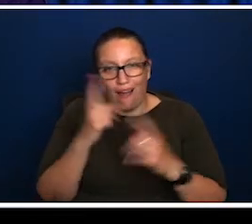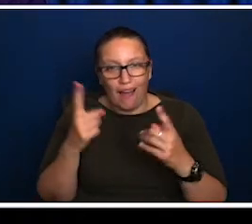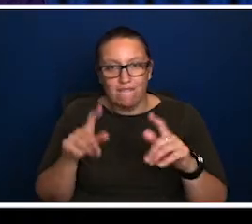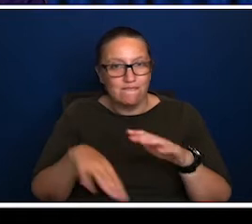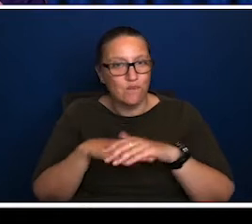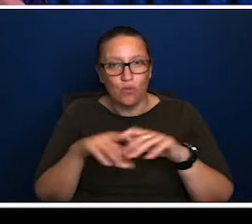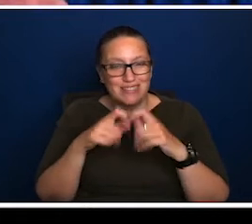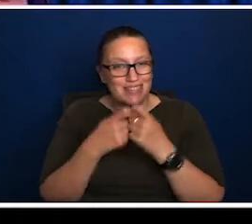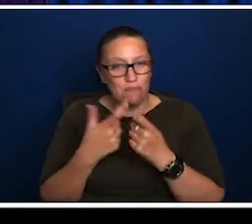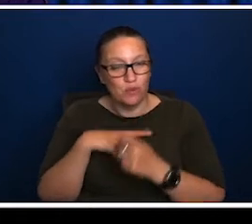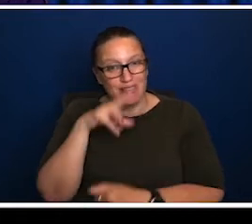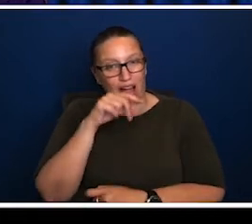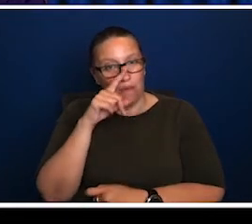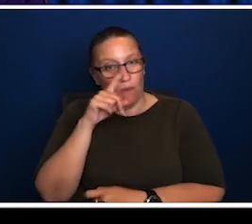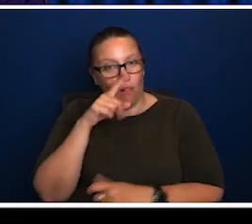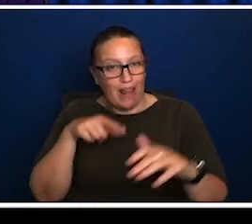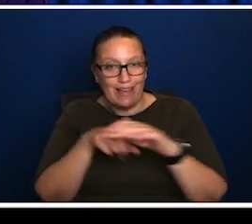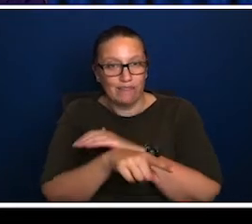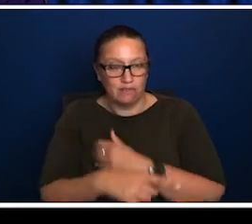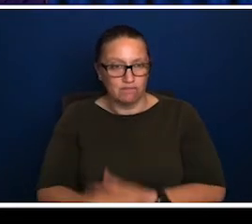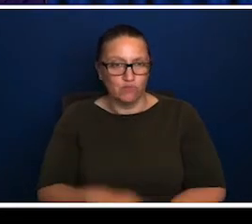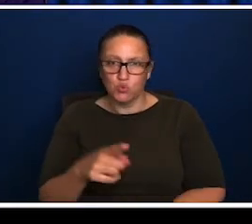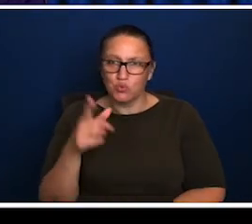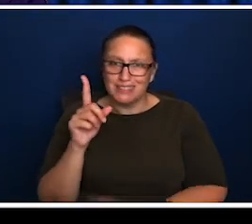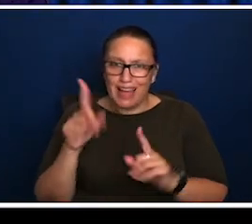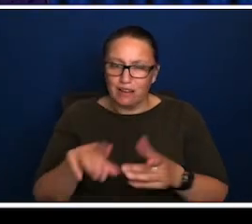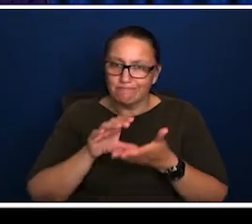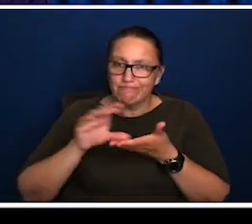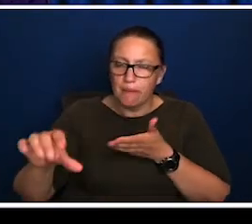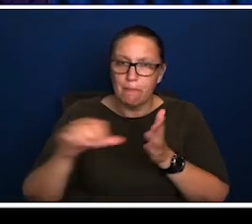of football clubs can no longer fill the team because all the young kids are leaving.